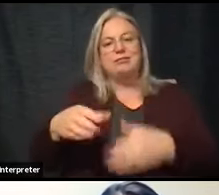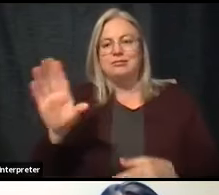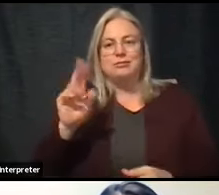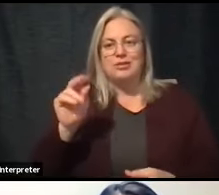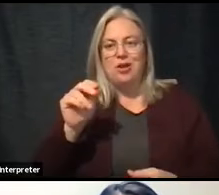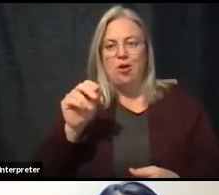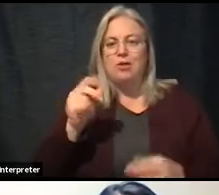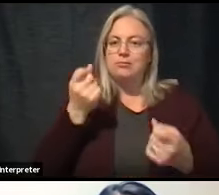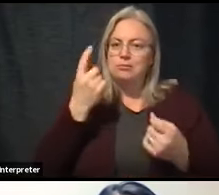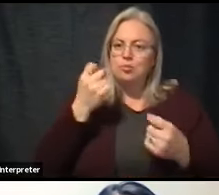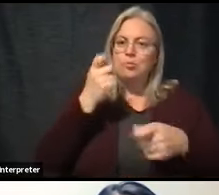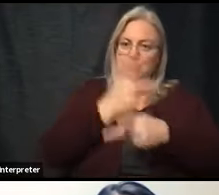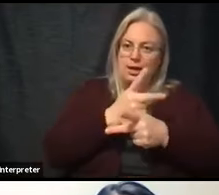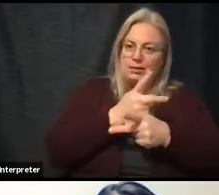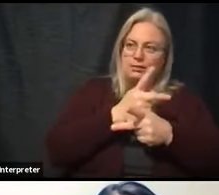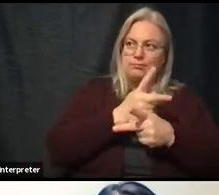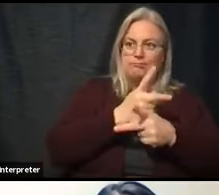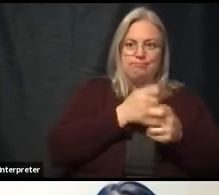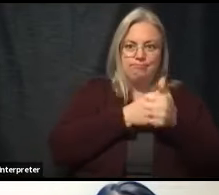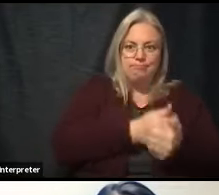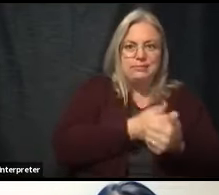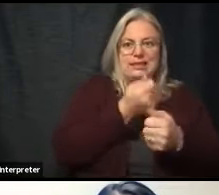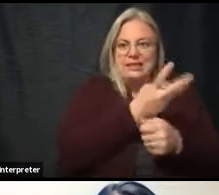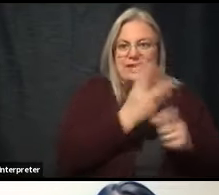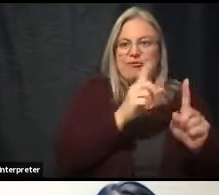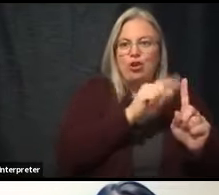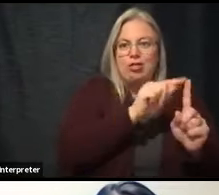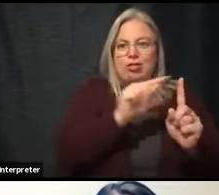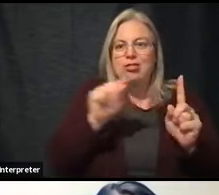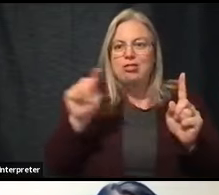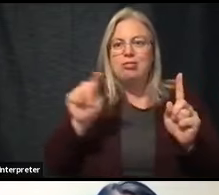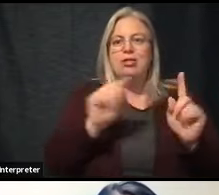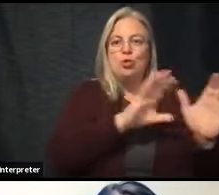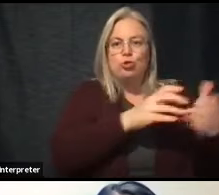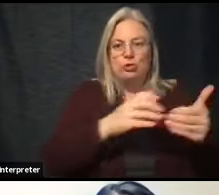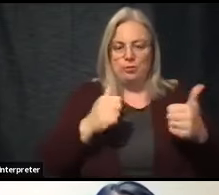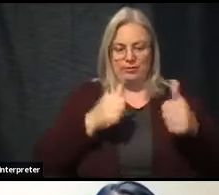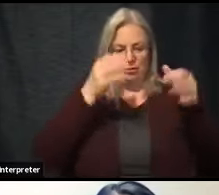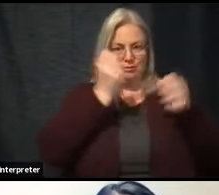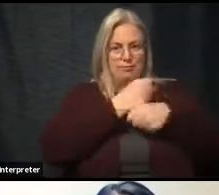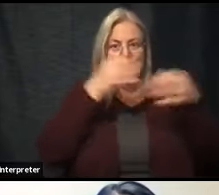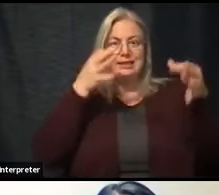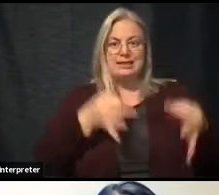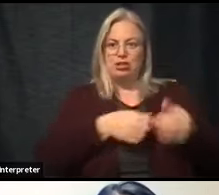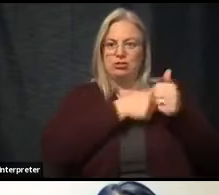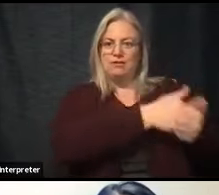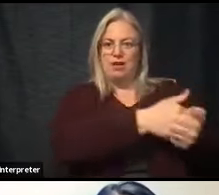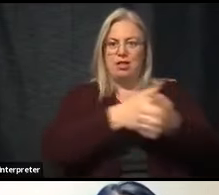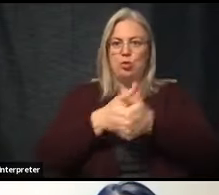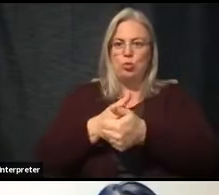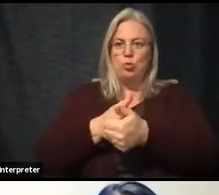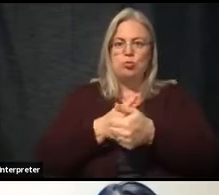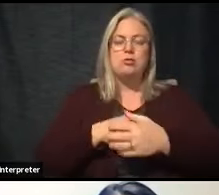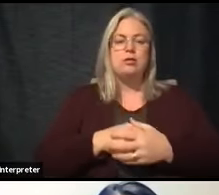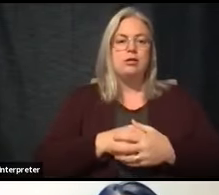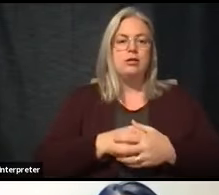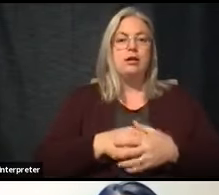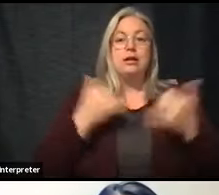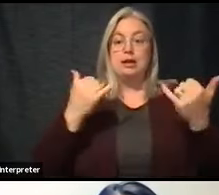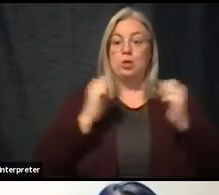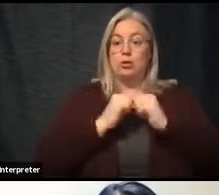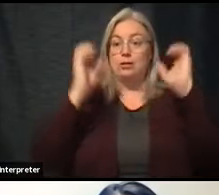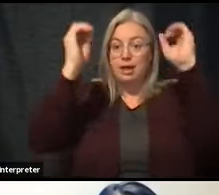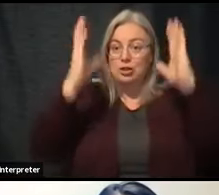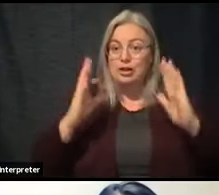cater to several groups, and we have to make decisions accordingly. Now that we are done with educators